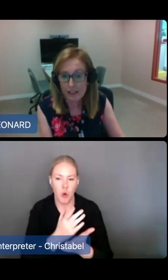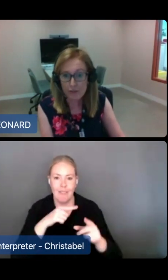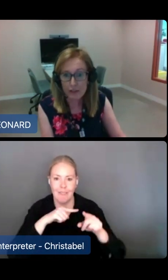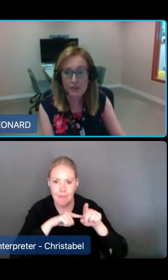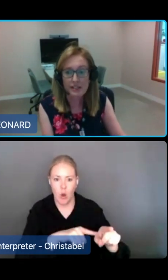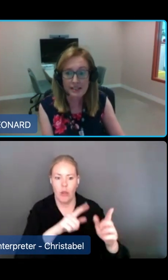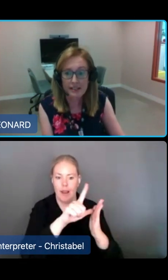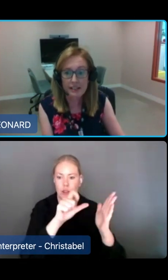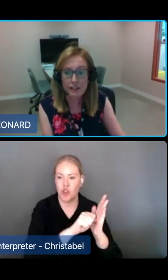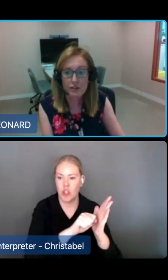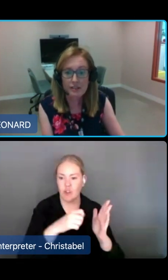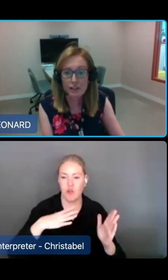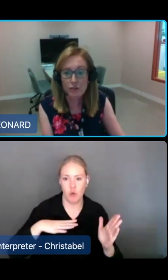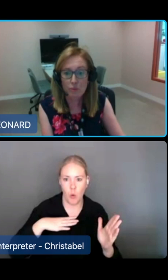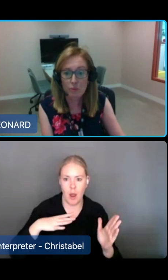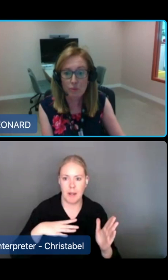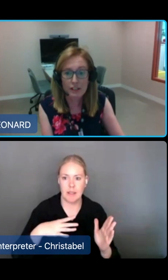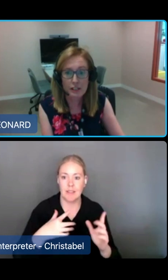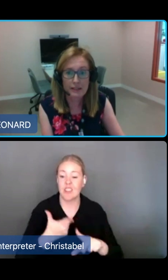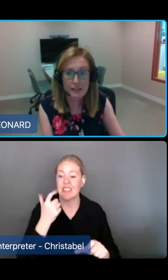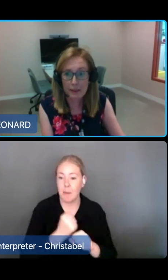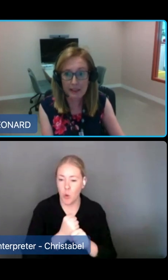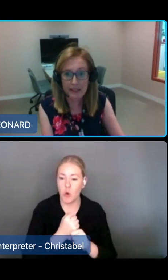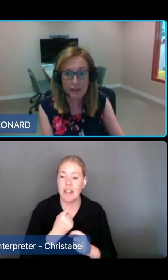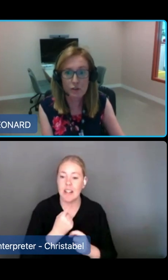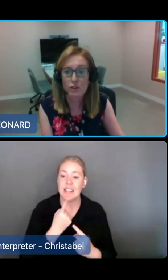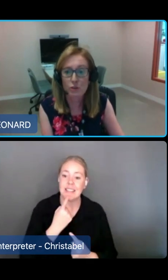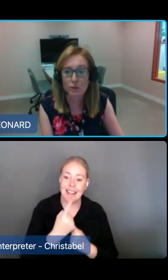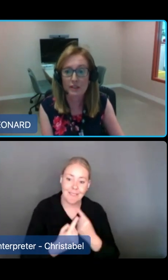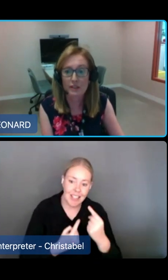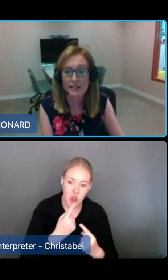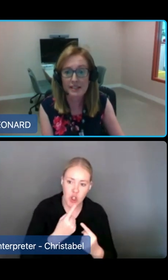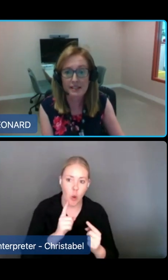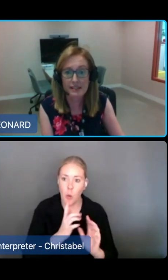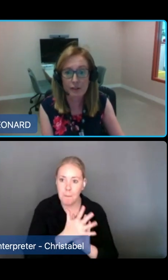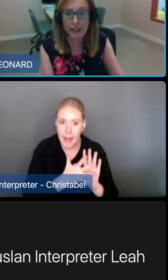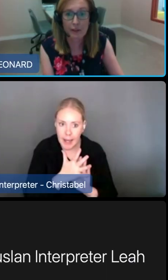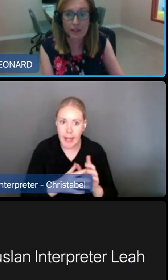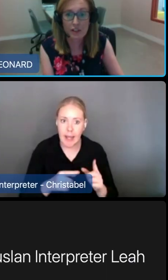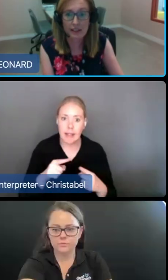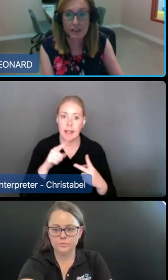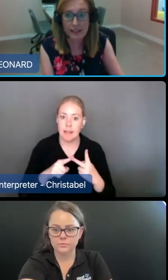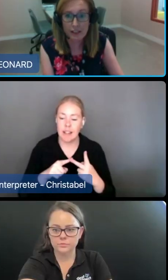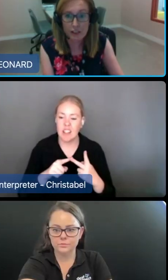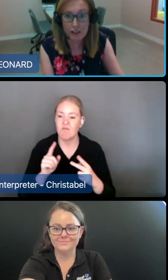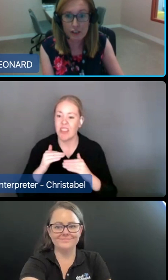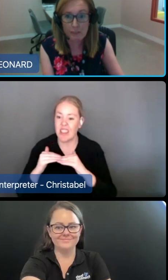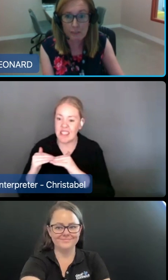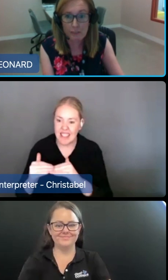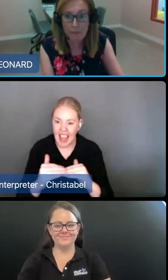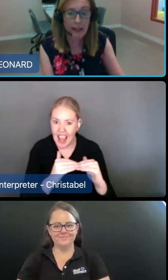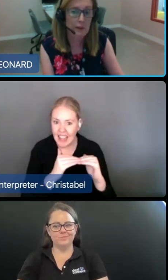As the drafting process continues, additional wording adjustments may be needed to ensure consistency with language in the legislation.